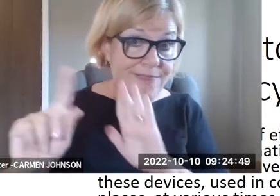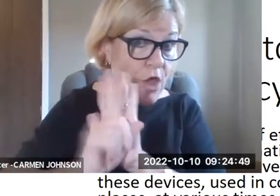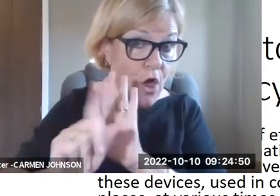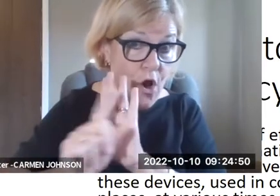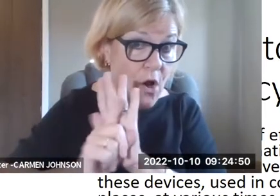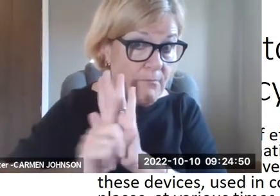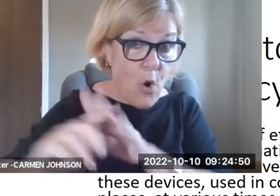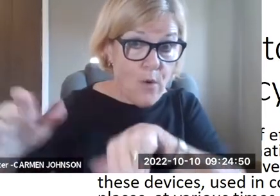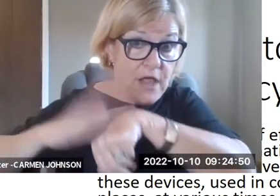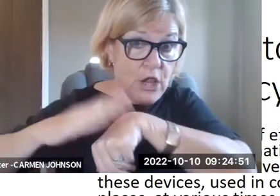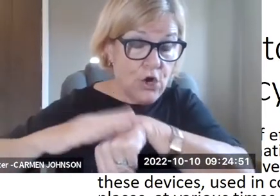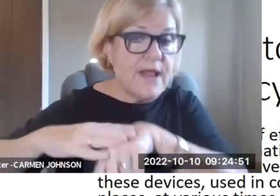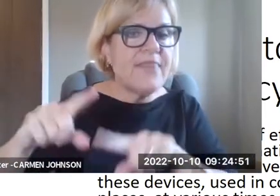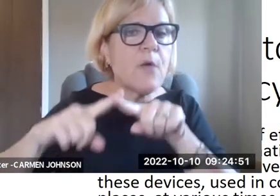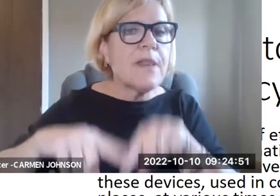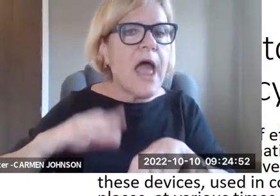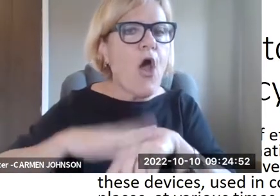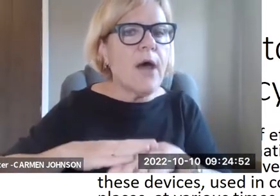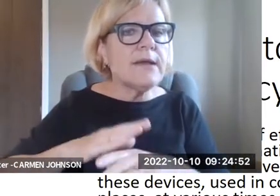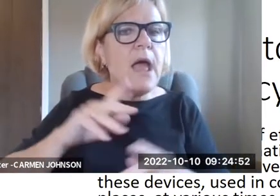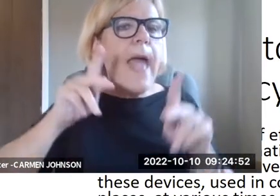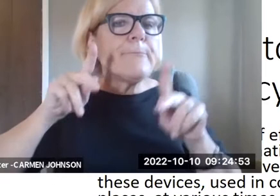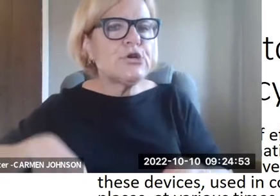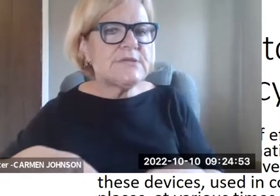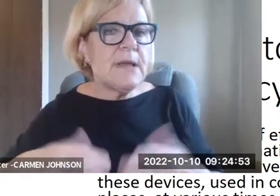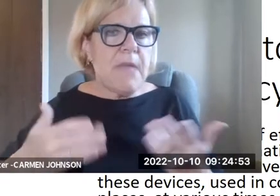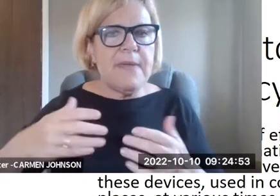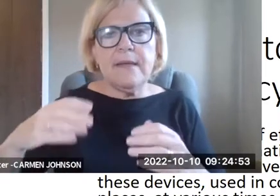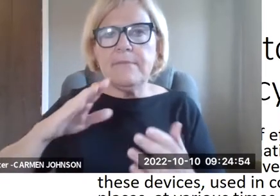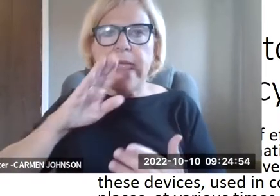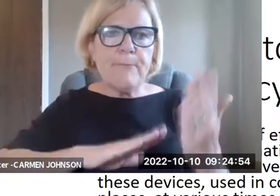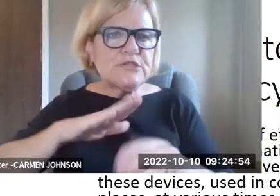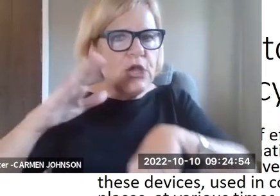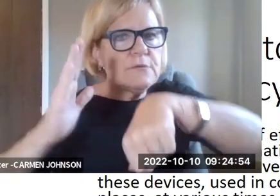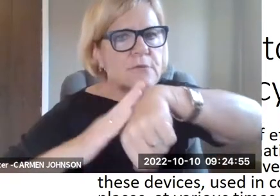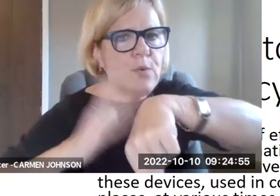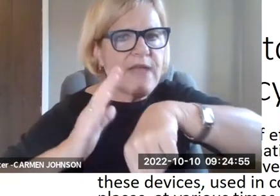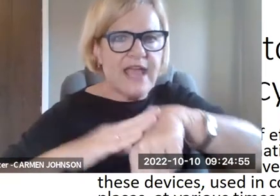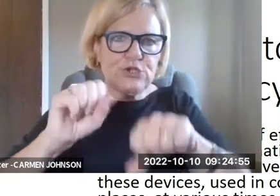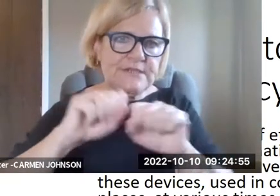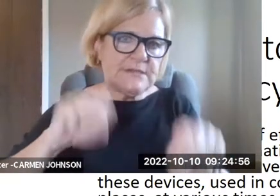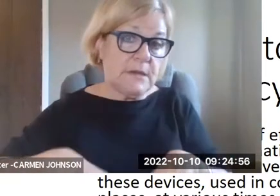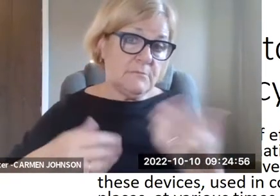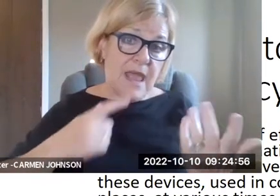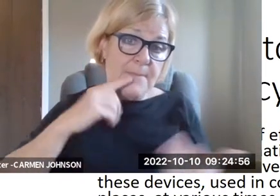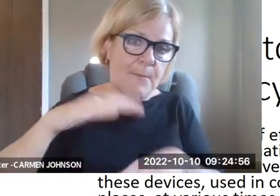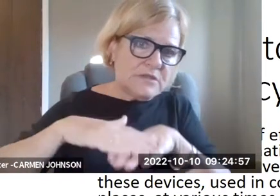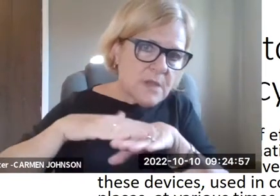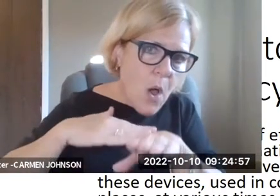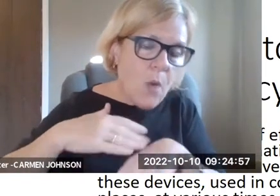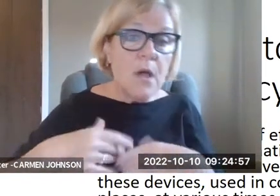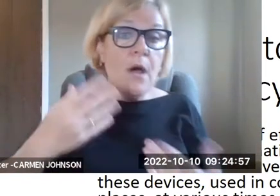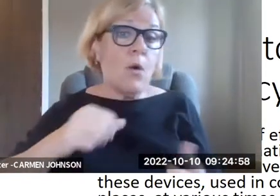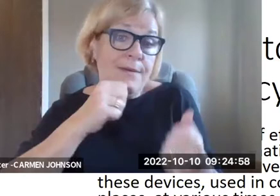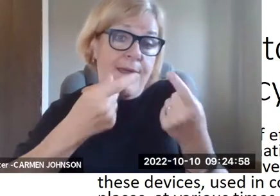prisons have an alarm that sounds, and for the folks who aren't able to hear the alarm or the alert, they rely on an in